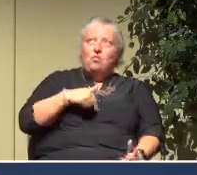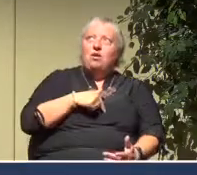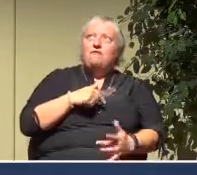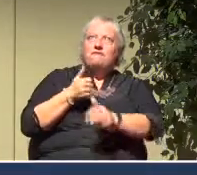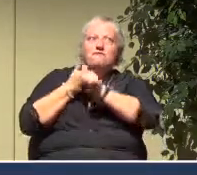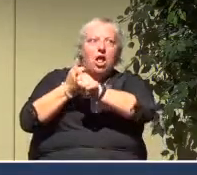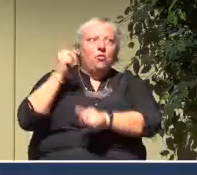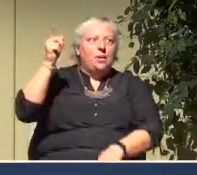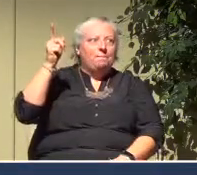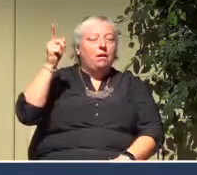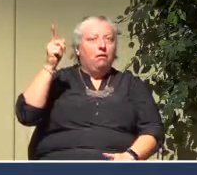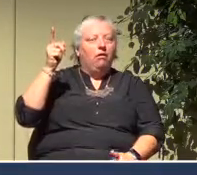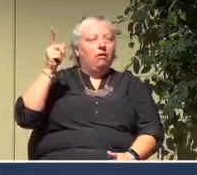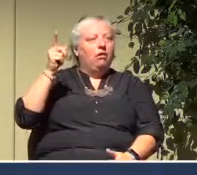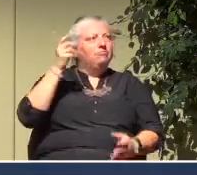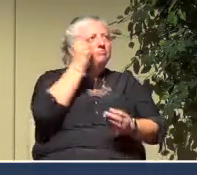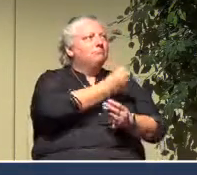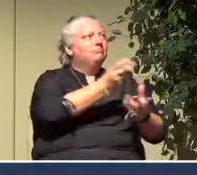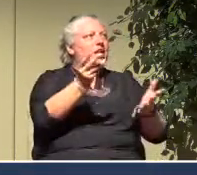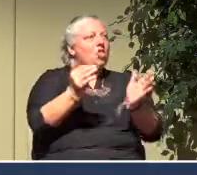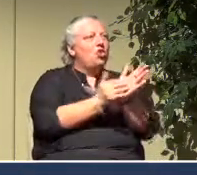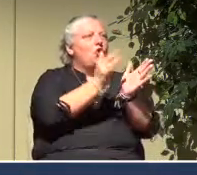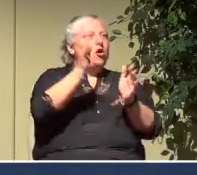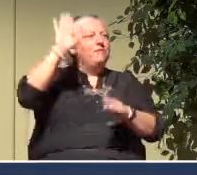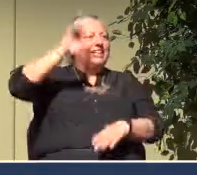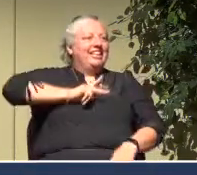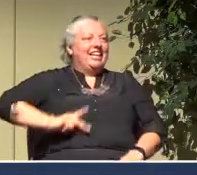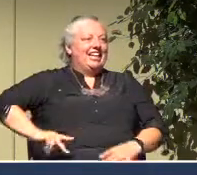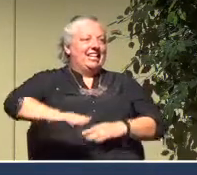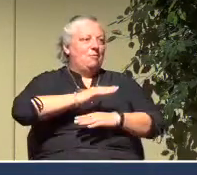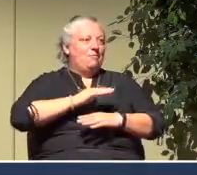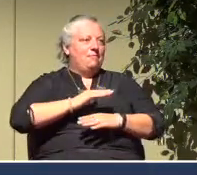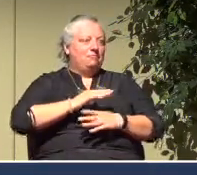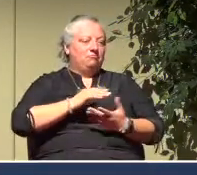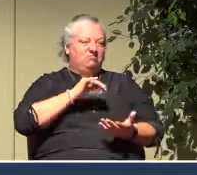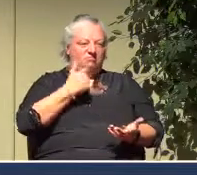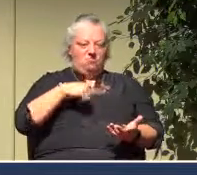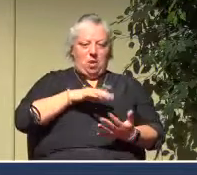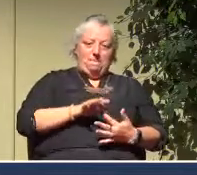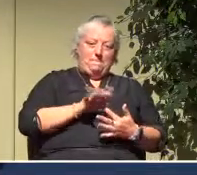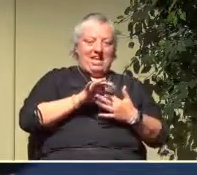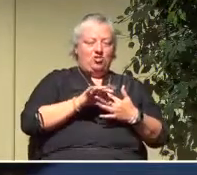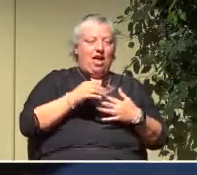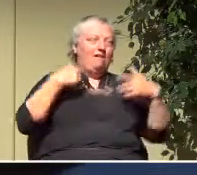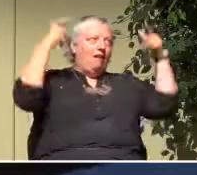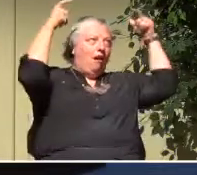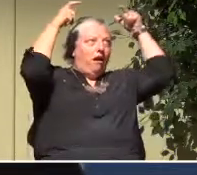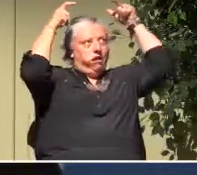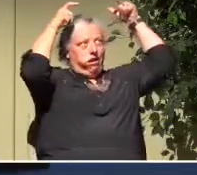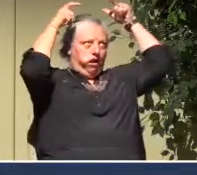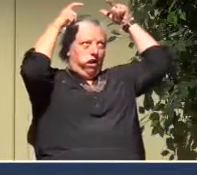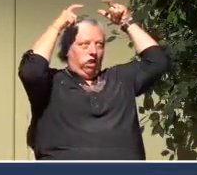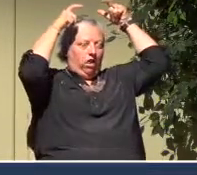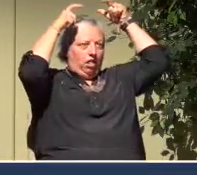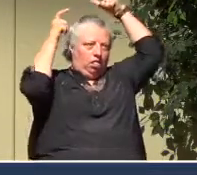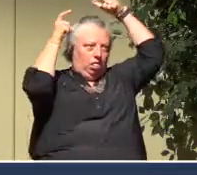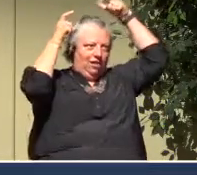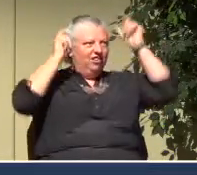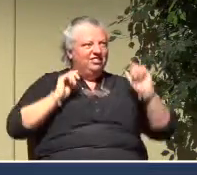That's you, and that's me, saints. Not because we're special, we've got a halo on, or something like that.